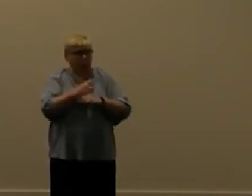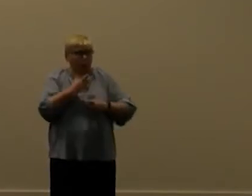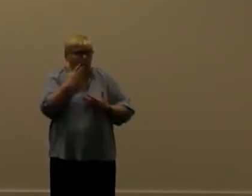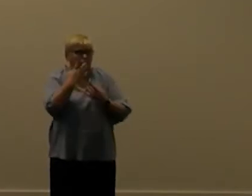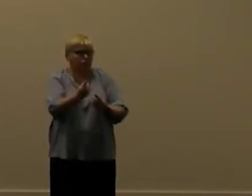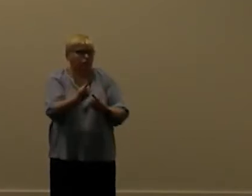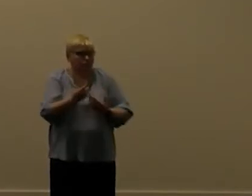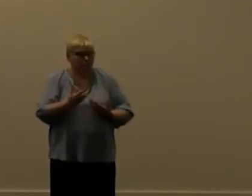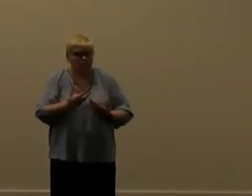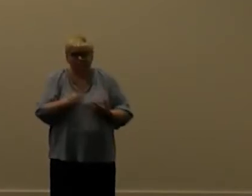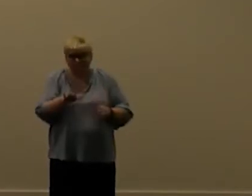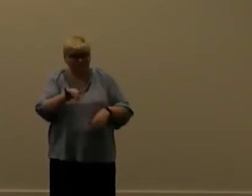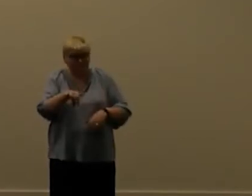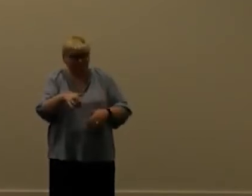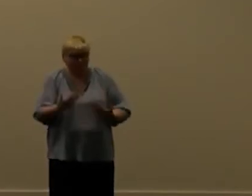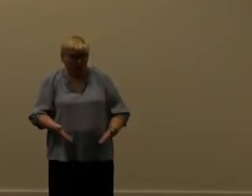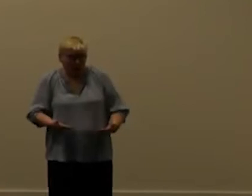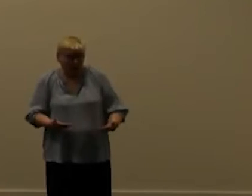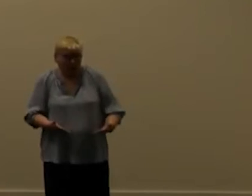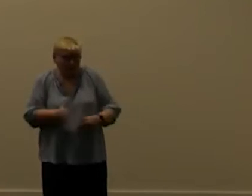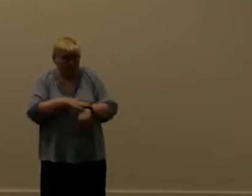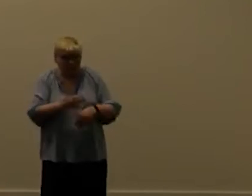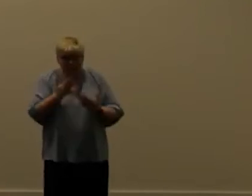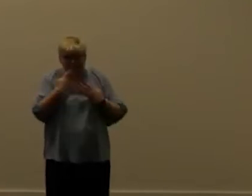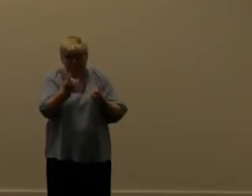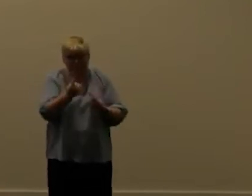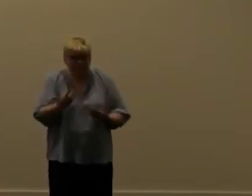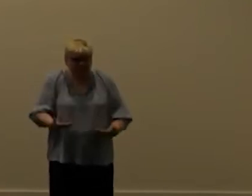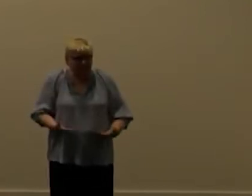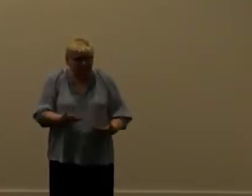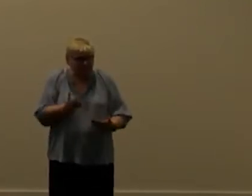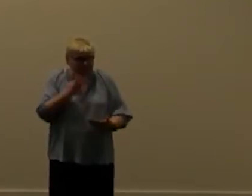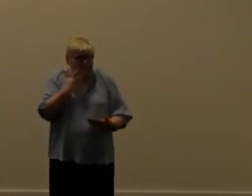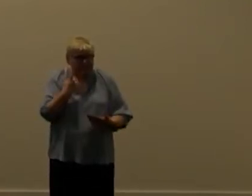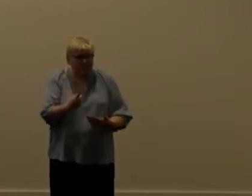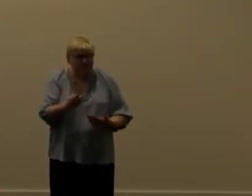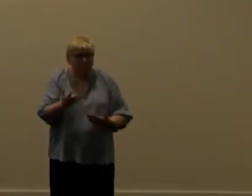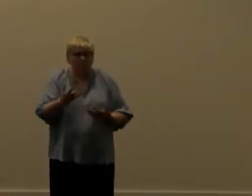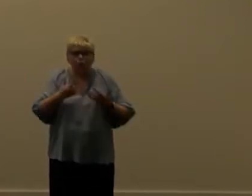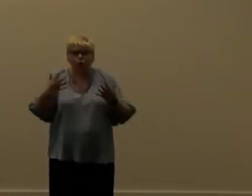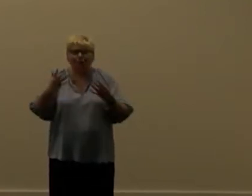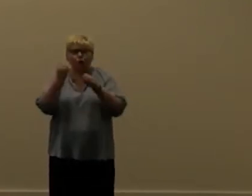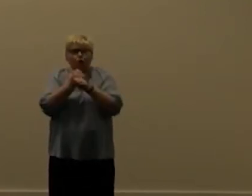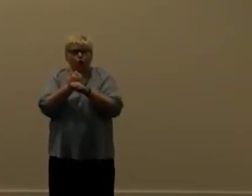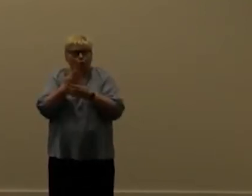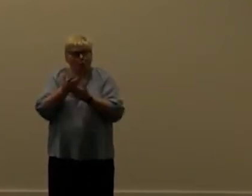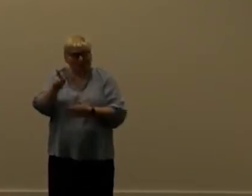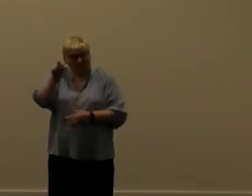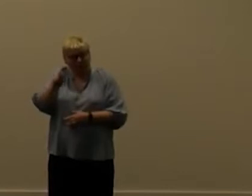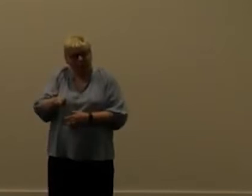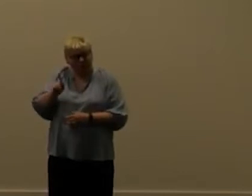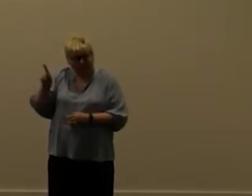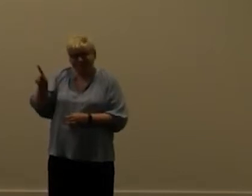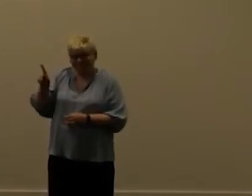yeah right now you can write the right now it doesn't matter right so that's why we're doing this huge refactoring job on this customer yeah